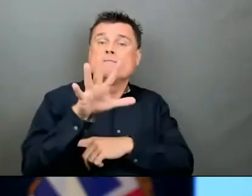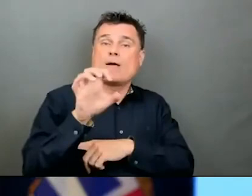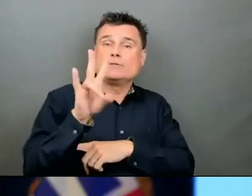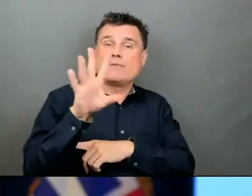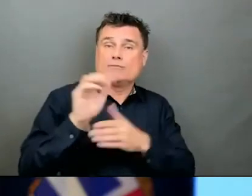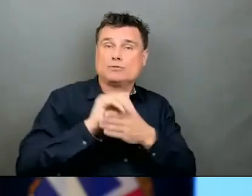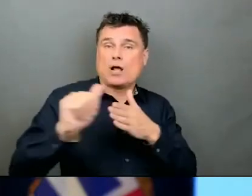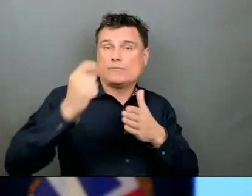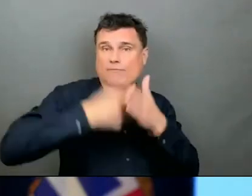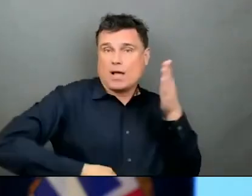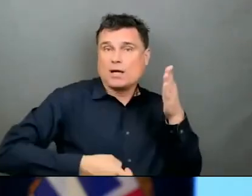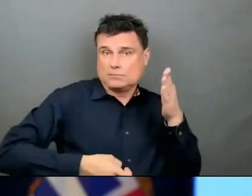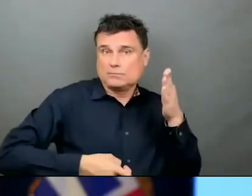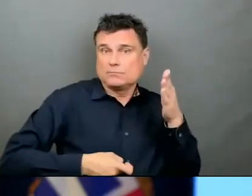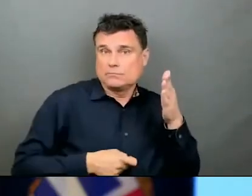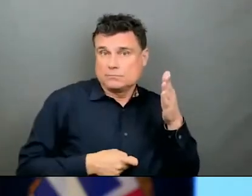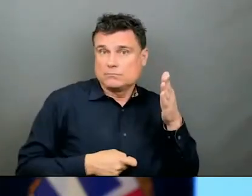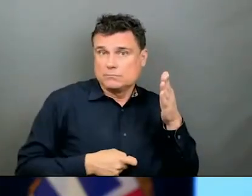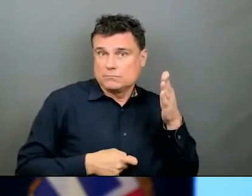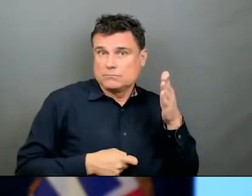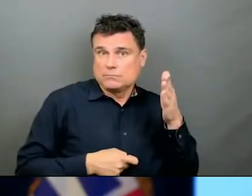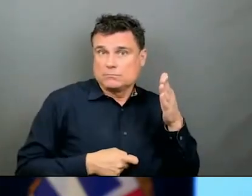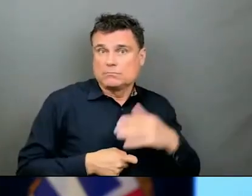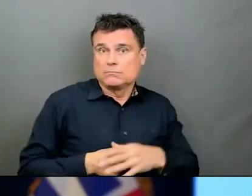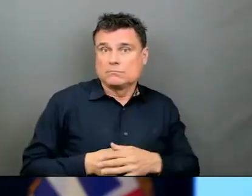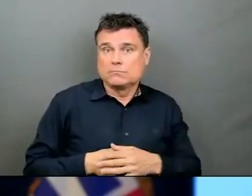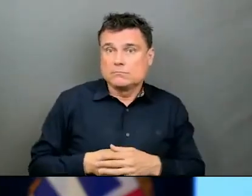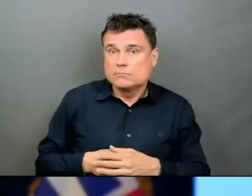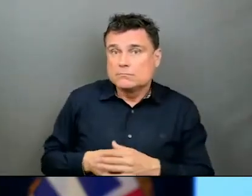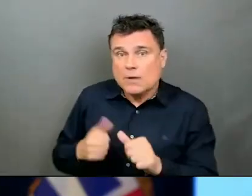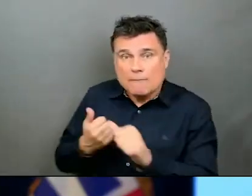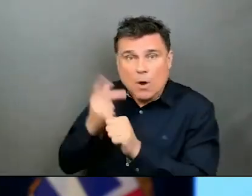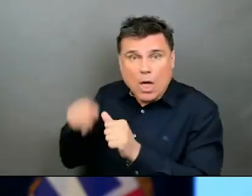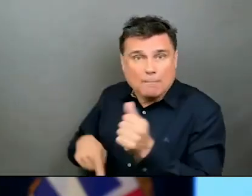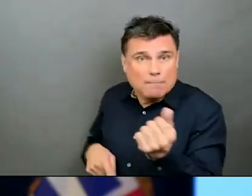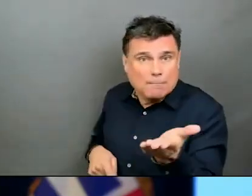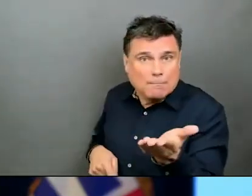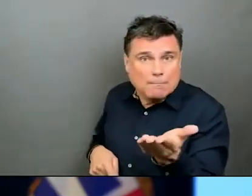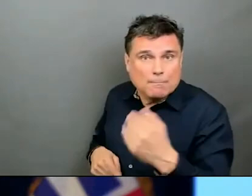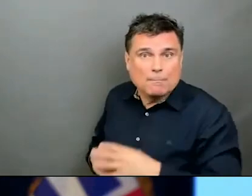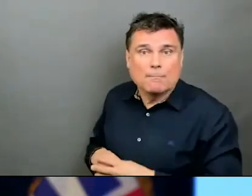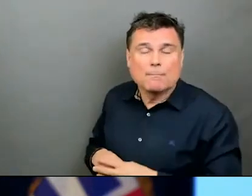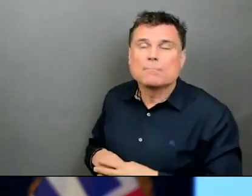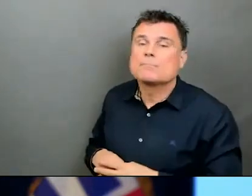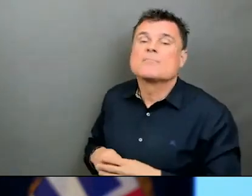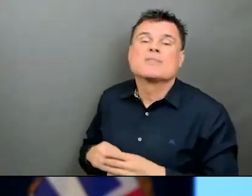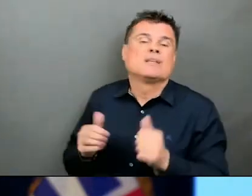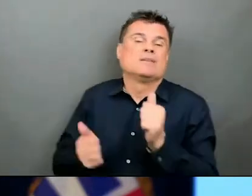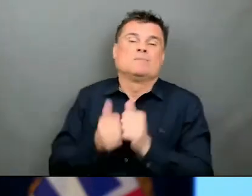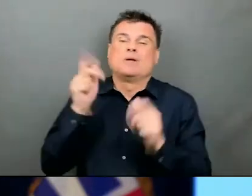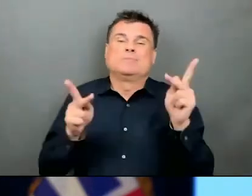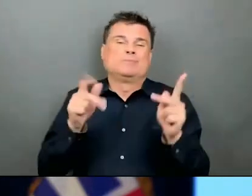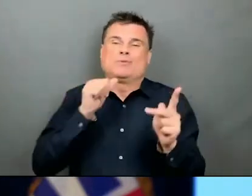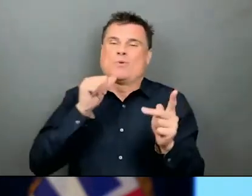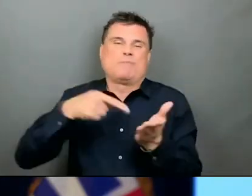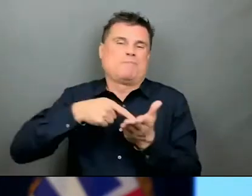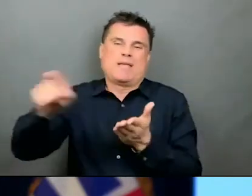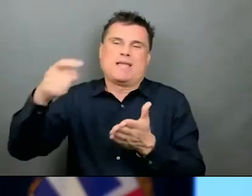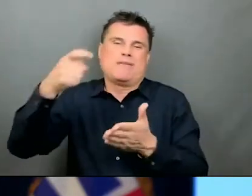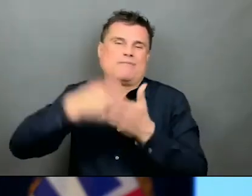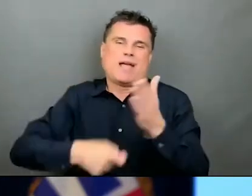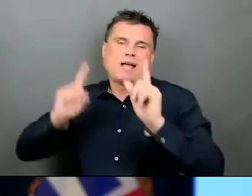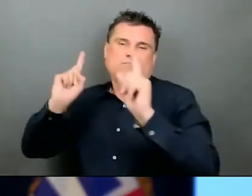Camille, do you have a follow-up? Yes, thank you. We know that most people haven't paid their fines so far